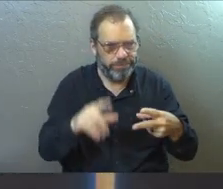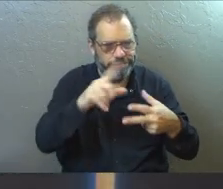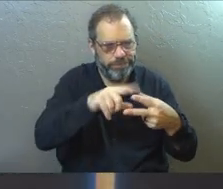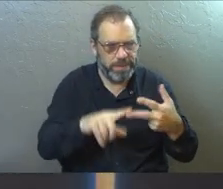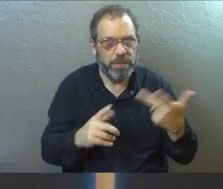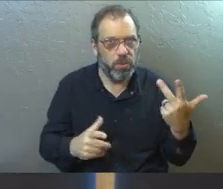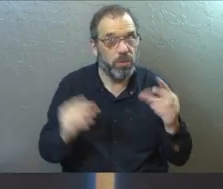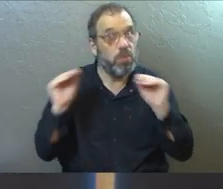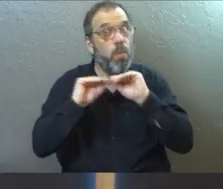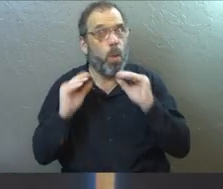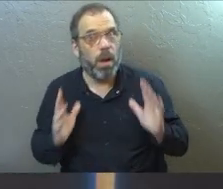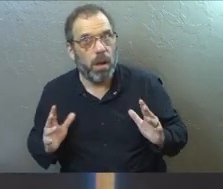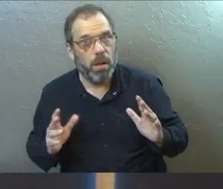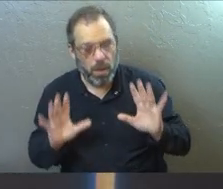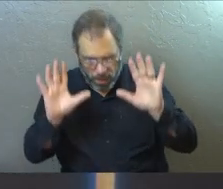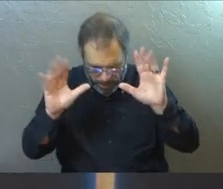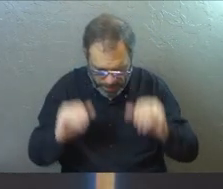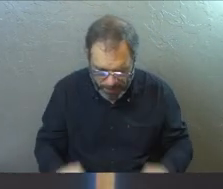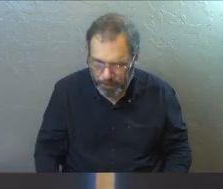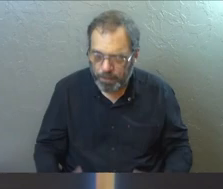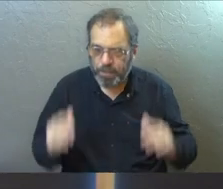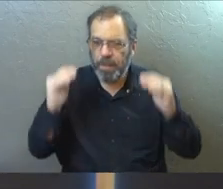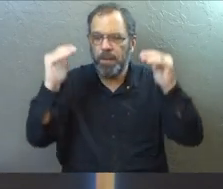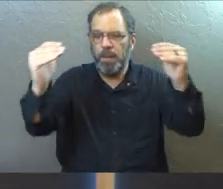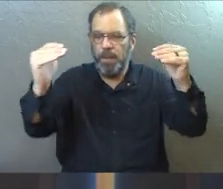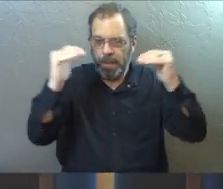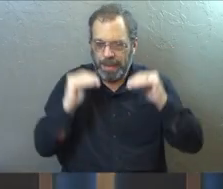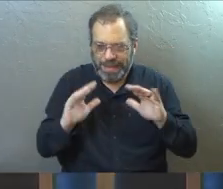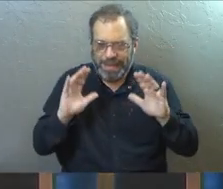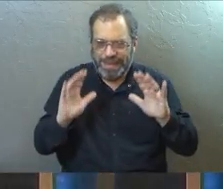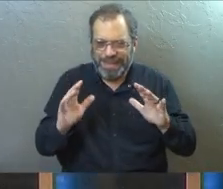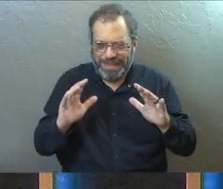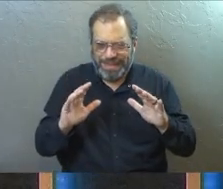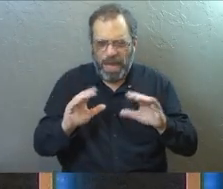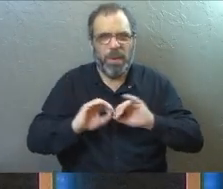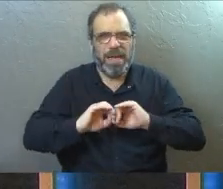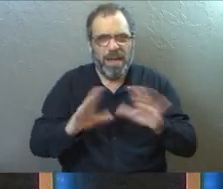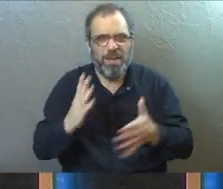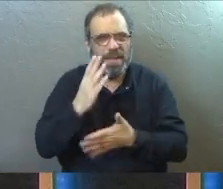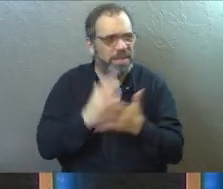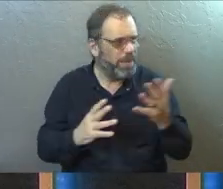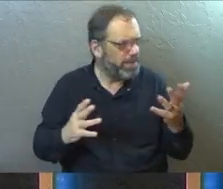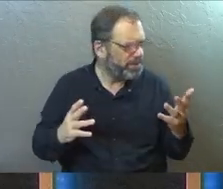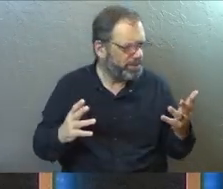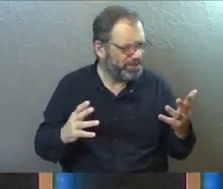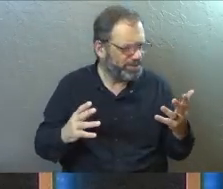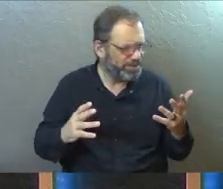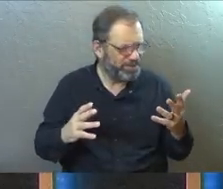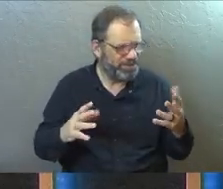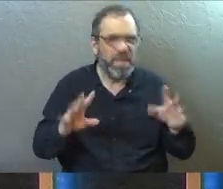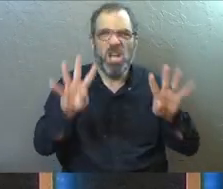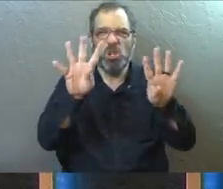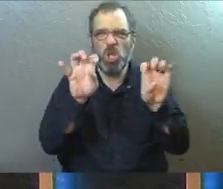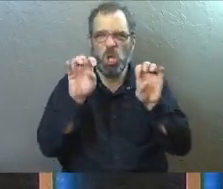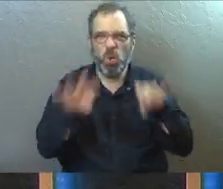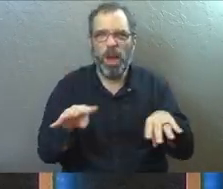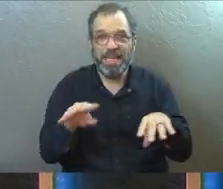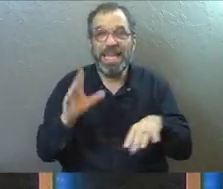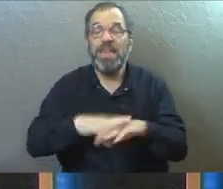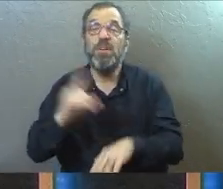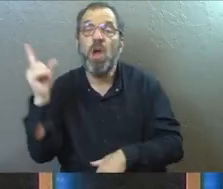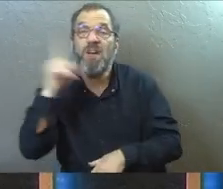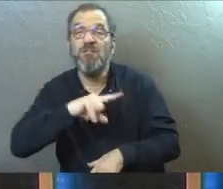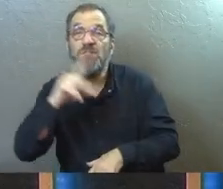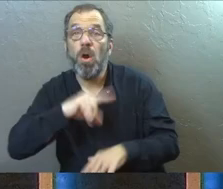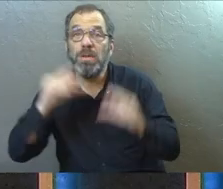we know. Okay, this next section, I'm going to try and clarify some of the big questions, even false